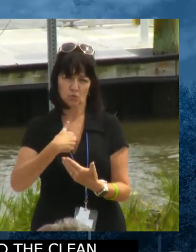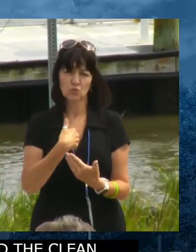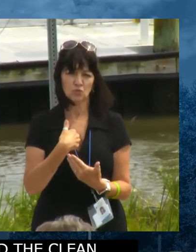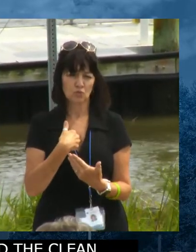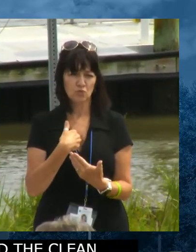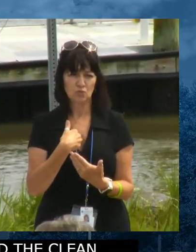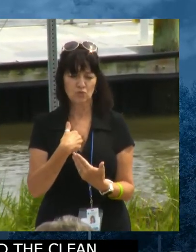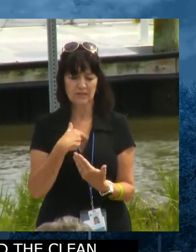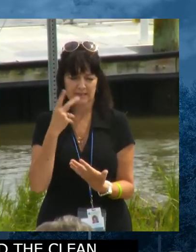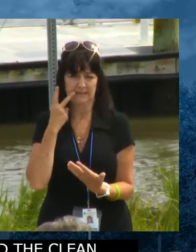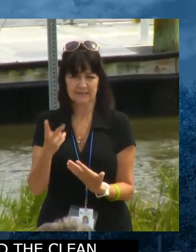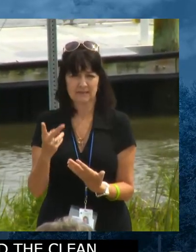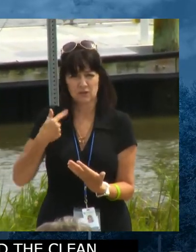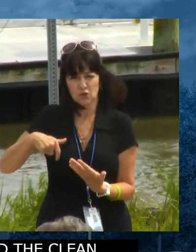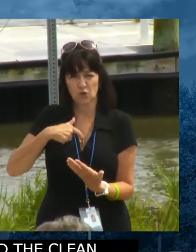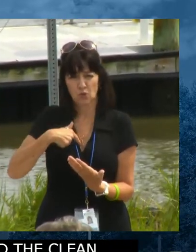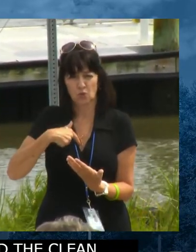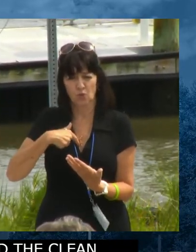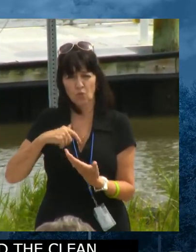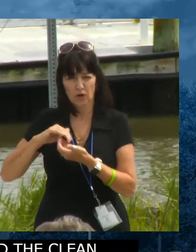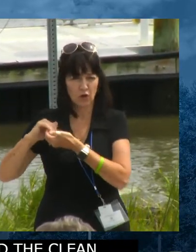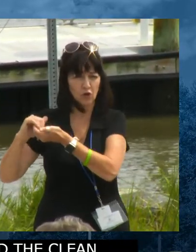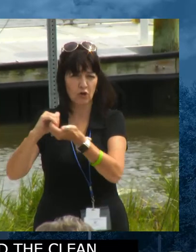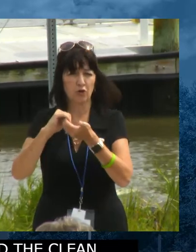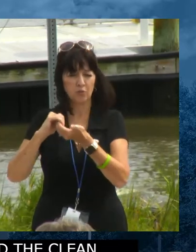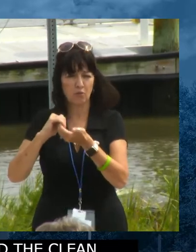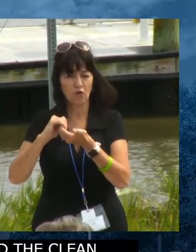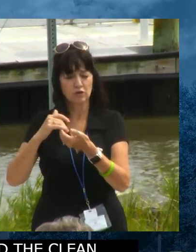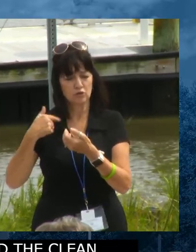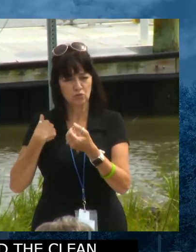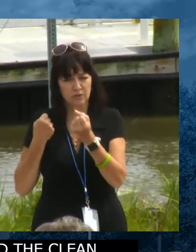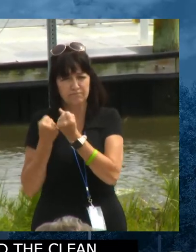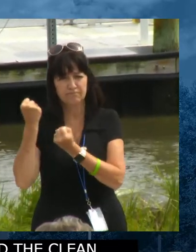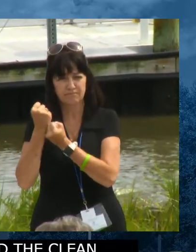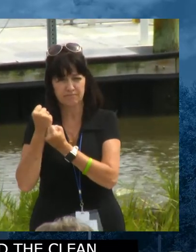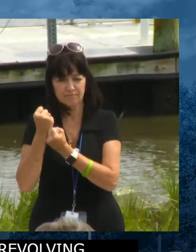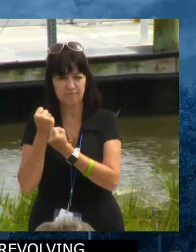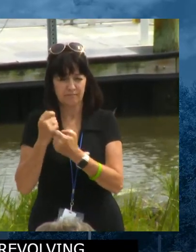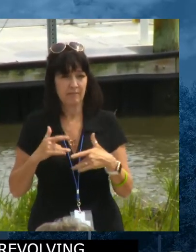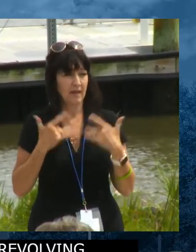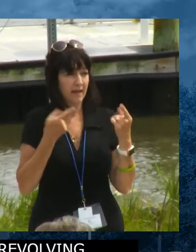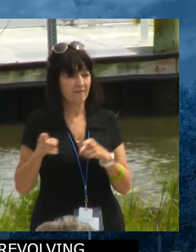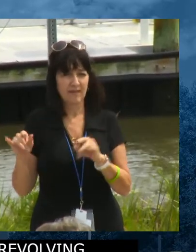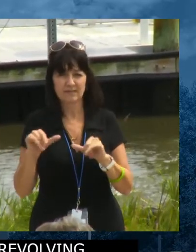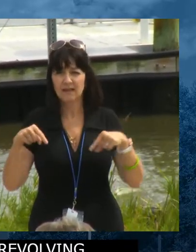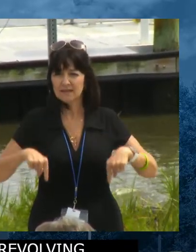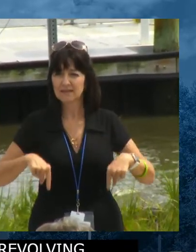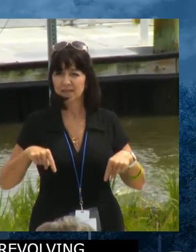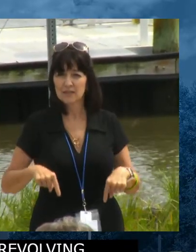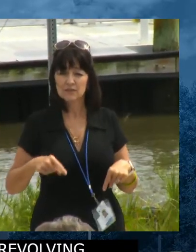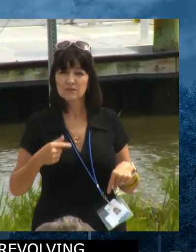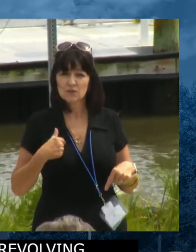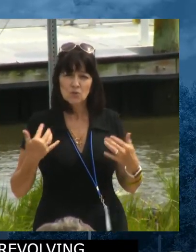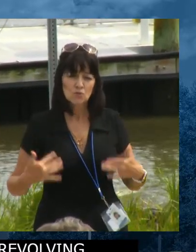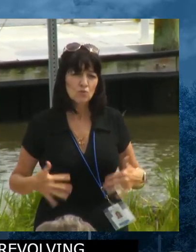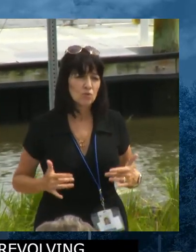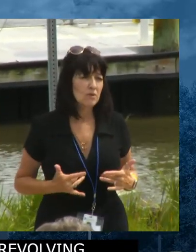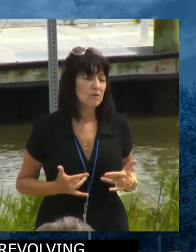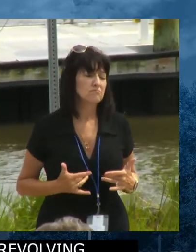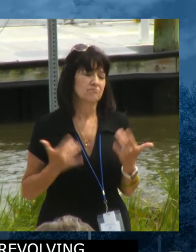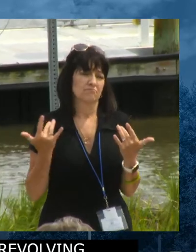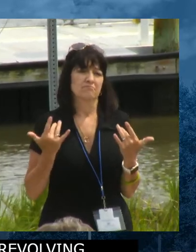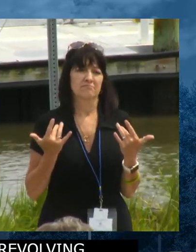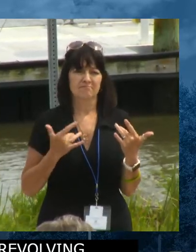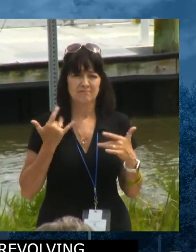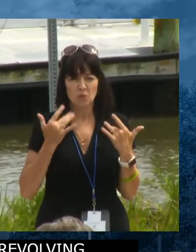partners that we even stand together, you know, at events like this. And we're very excited because over the past couple of years, we've been